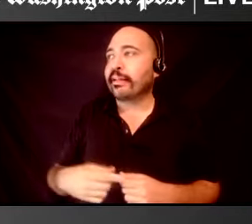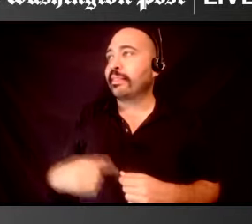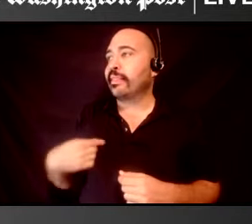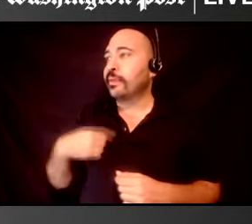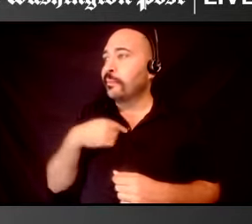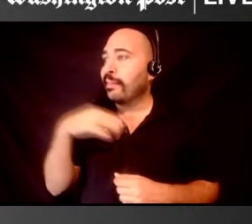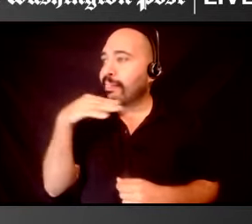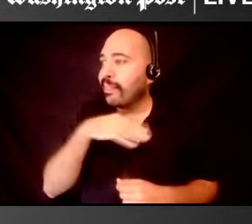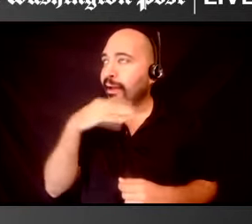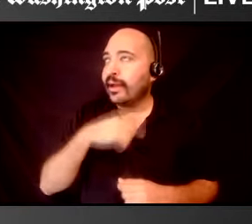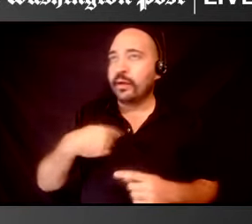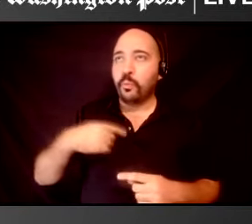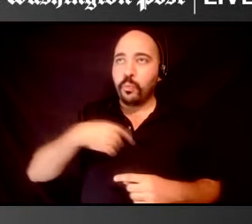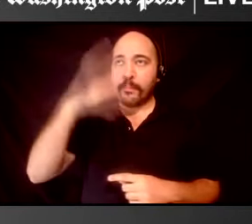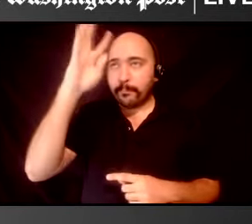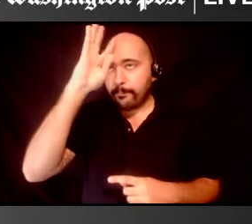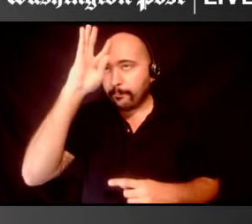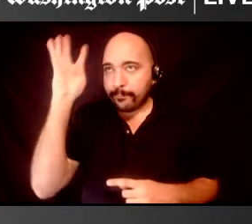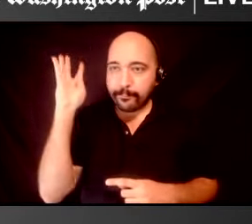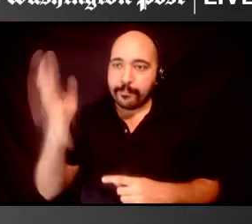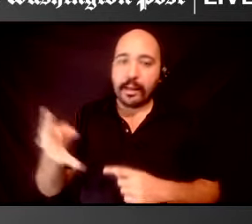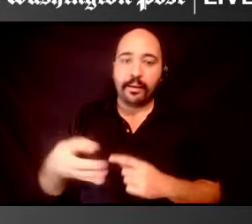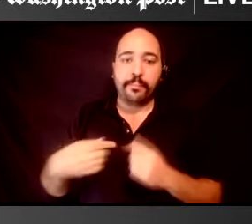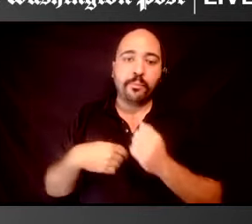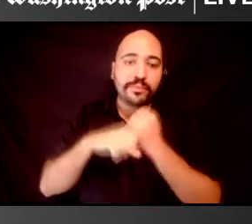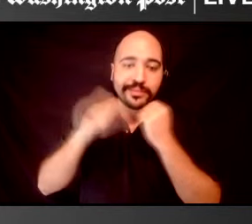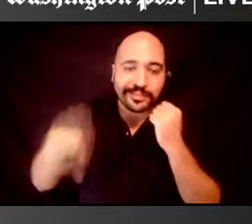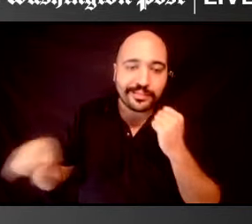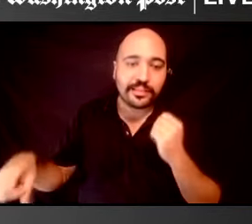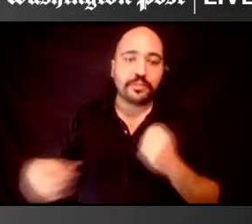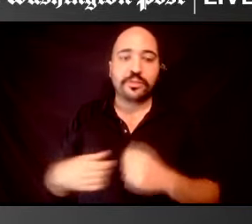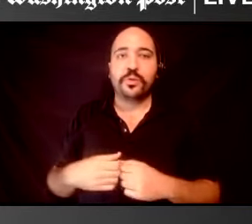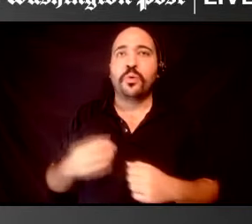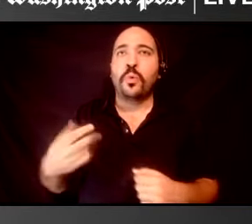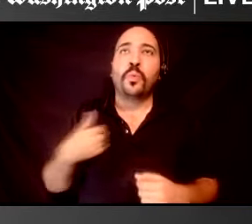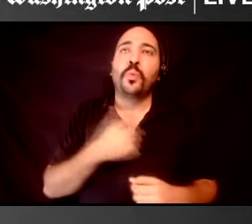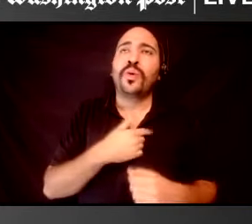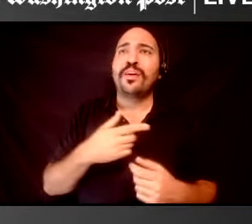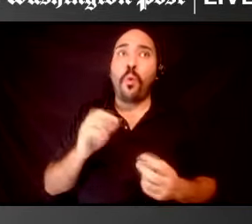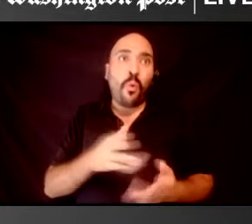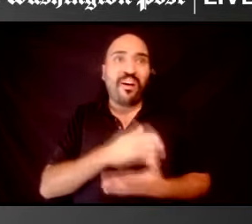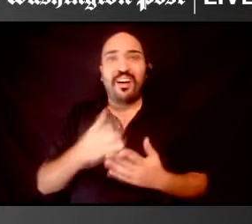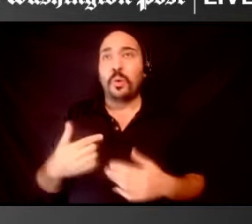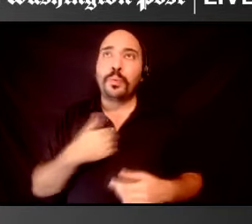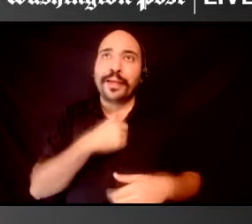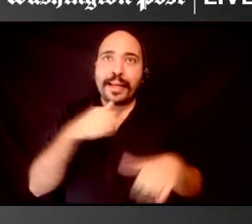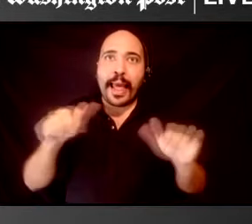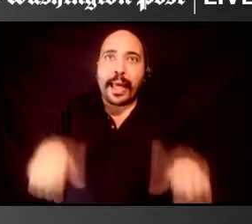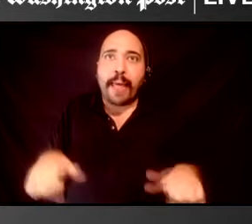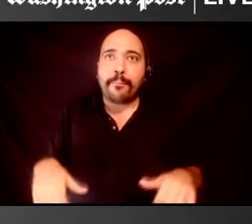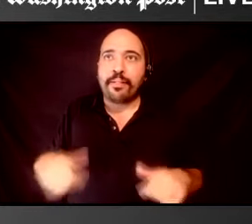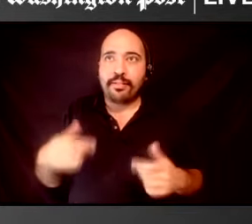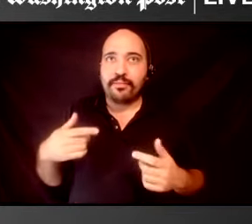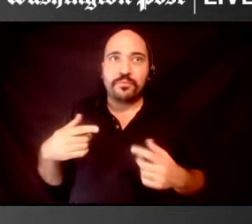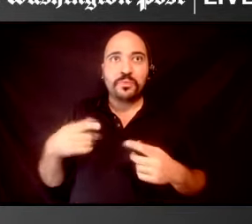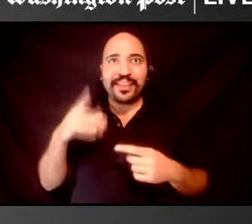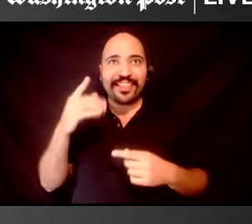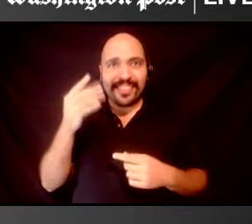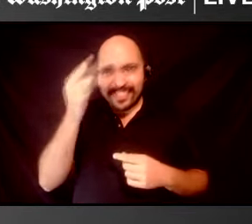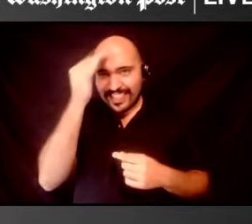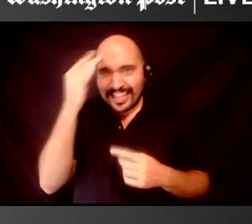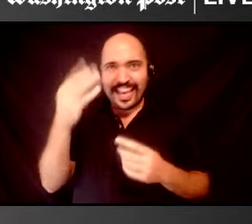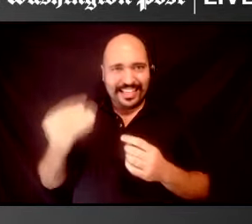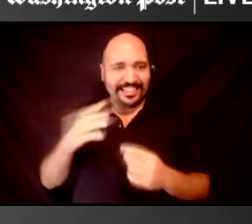things up, um, or that we somehow are not capable of thinking and speaking for ourselves. Um,